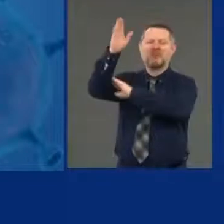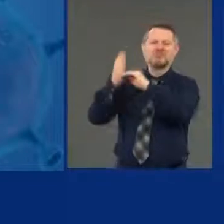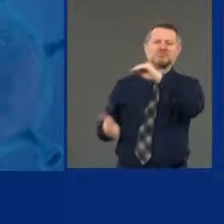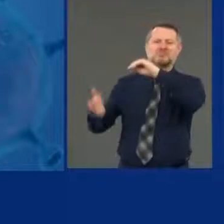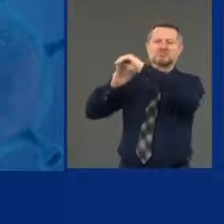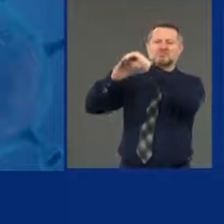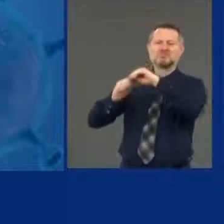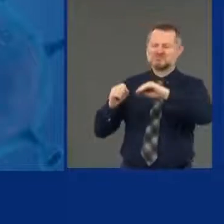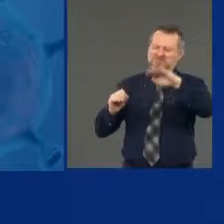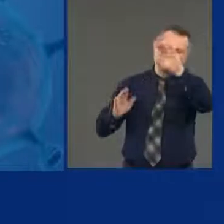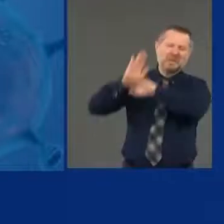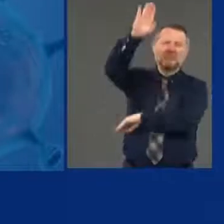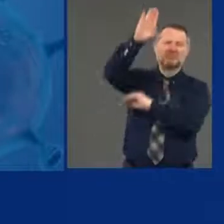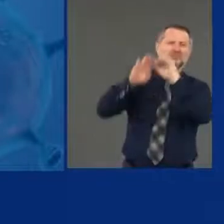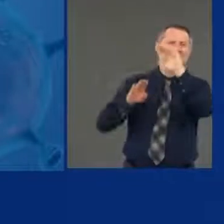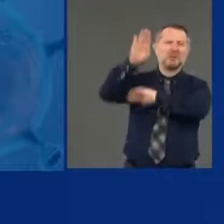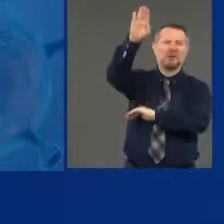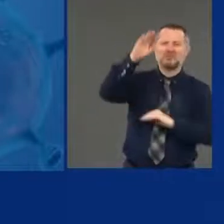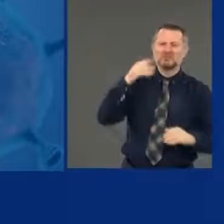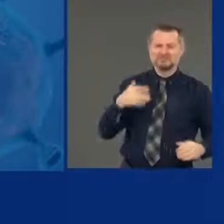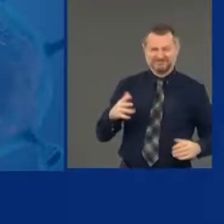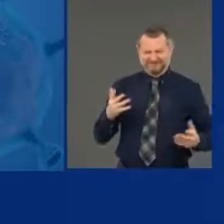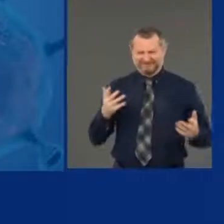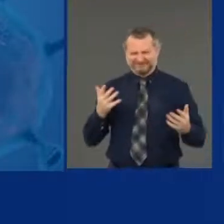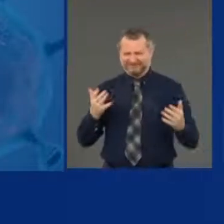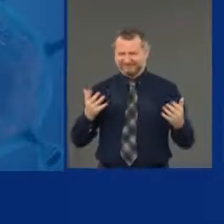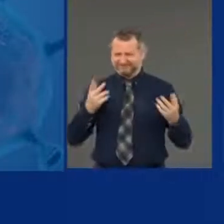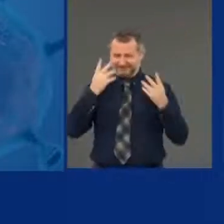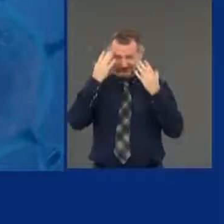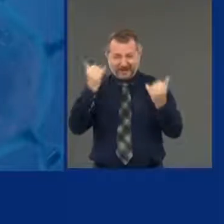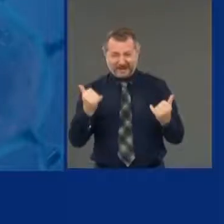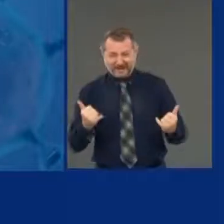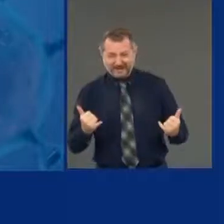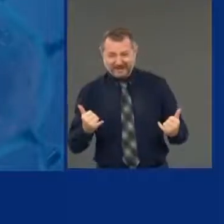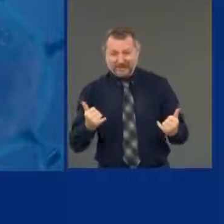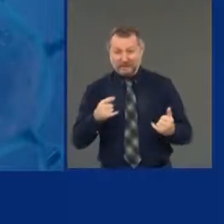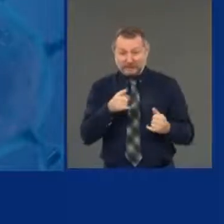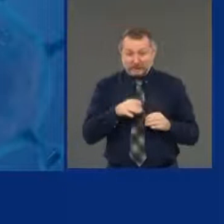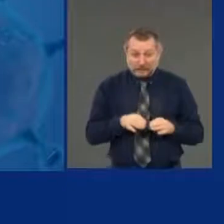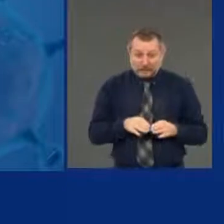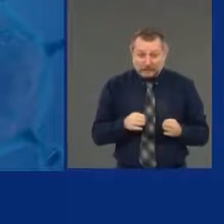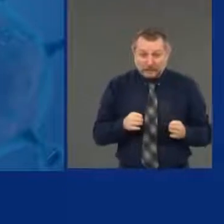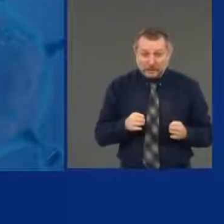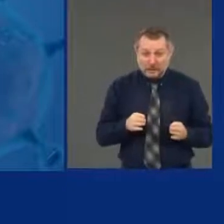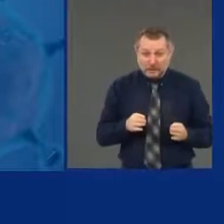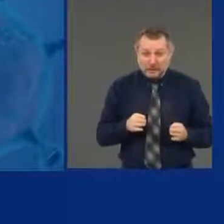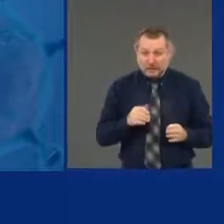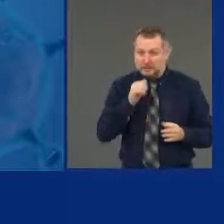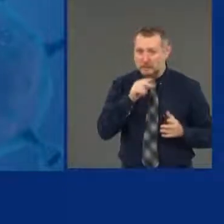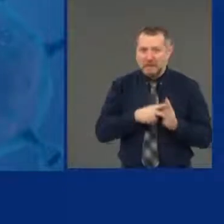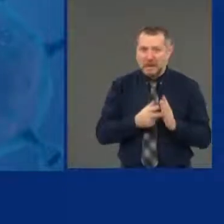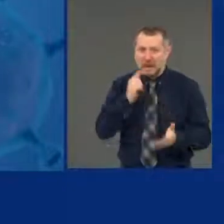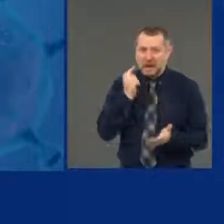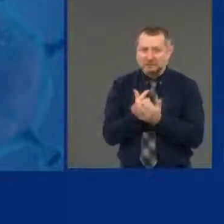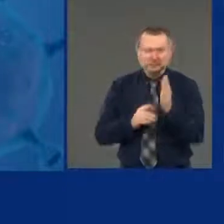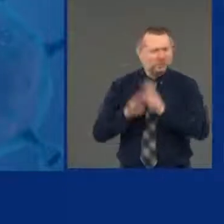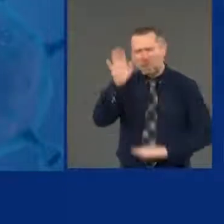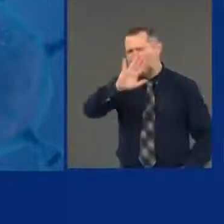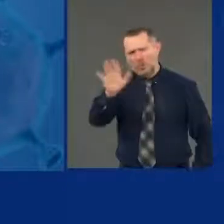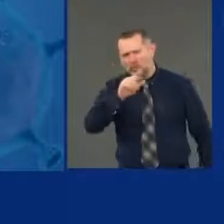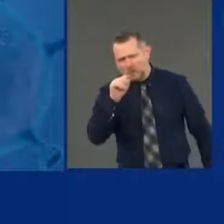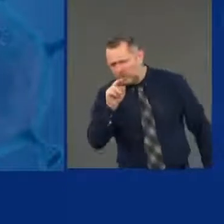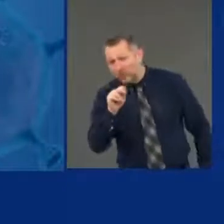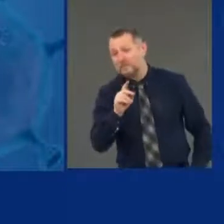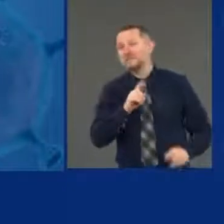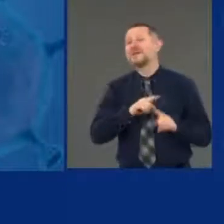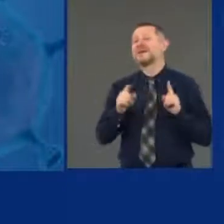Just because you reopen does not mean you will have a spike. But if you are not smart, you can